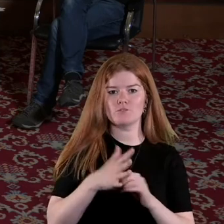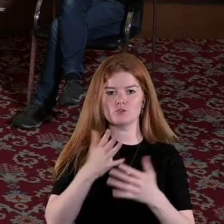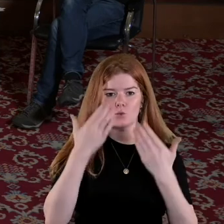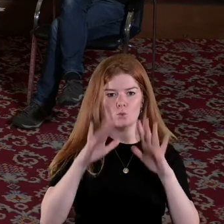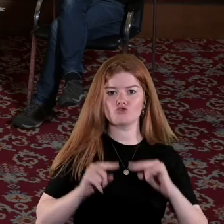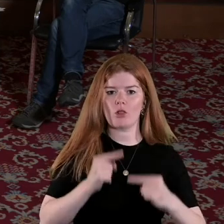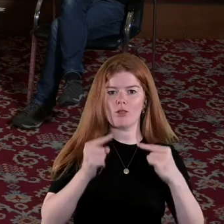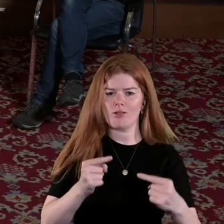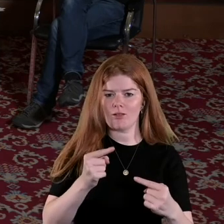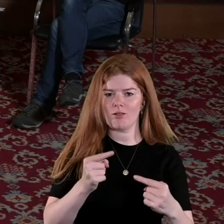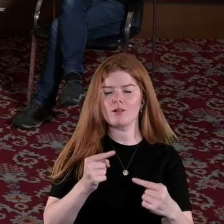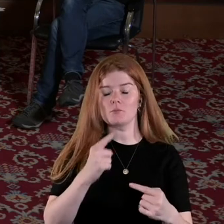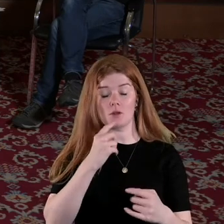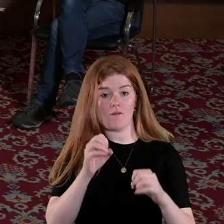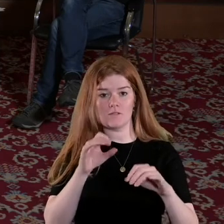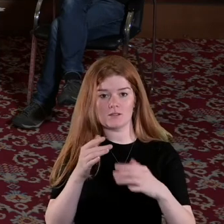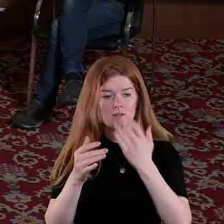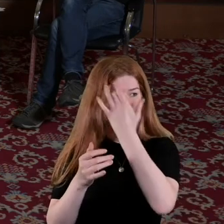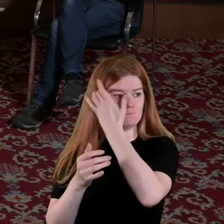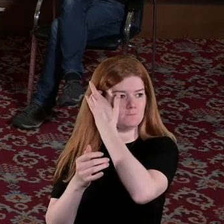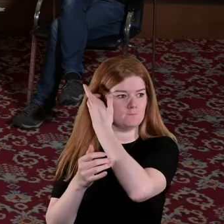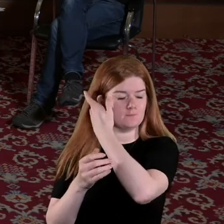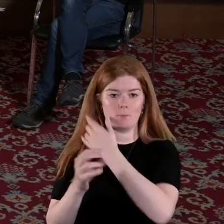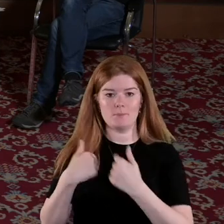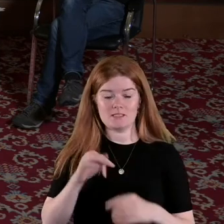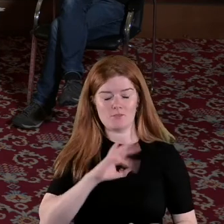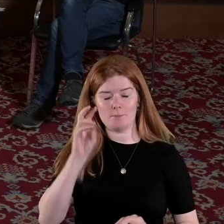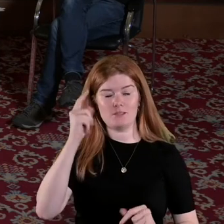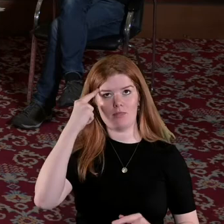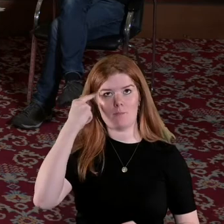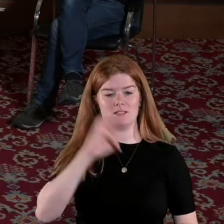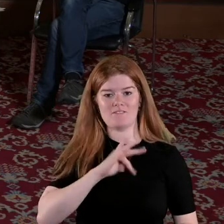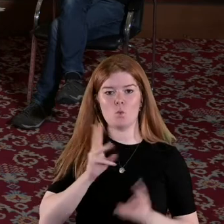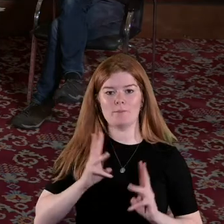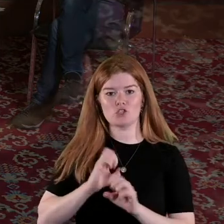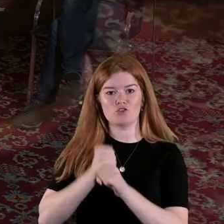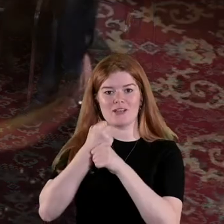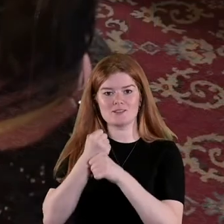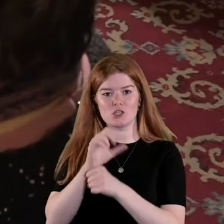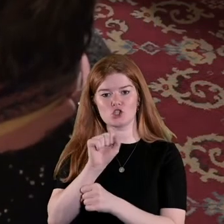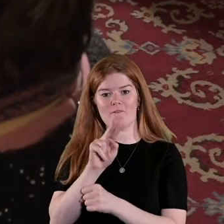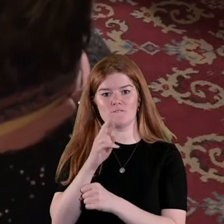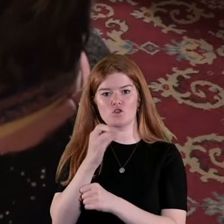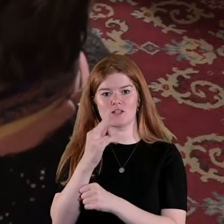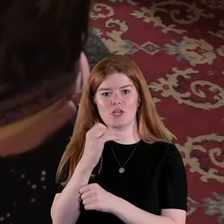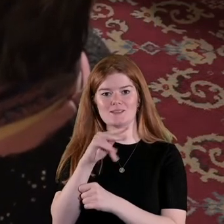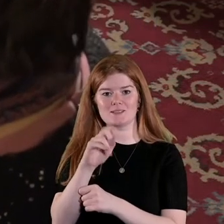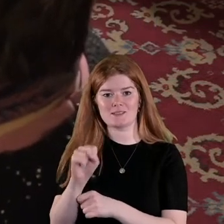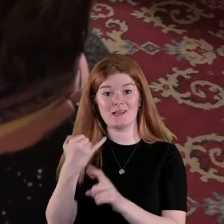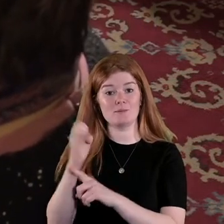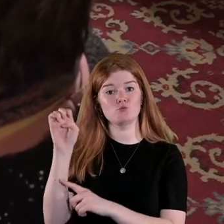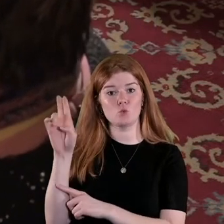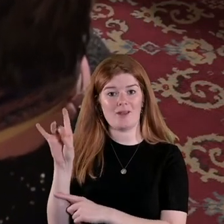and I couldn't obviously I immediately thought of the suffragists in the suffragettes in Britain